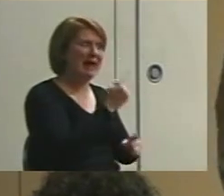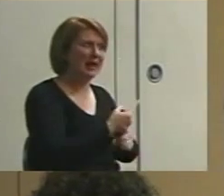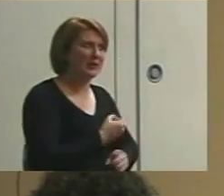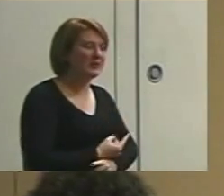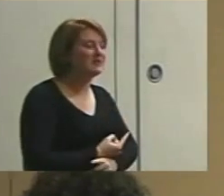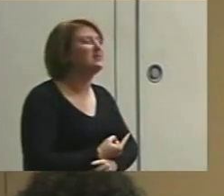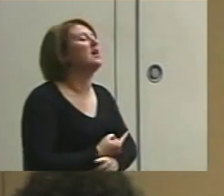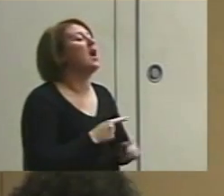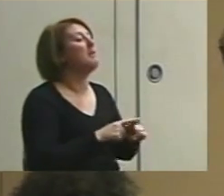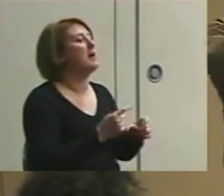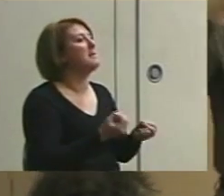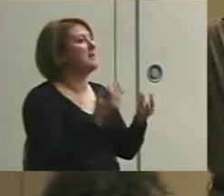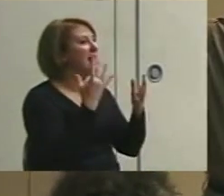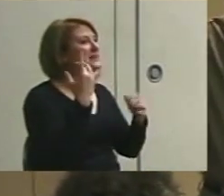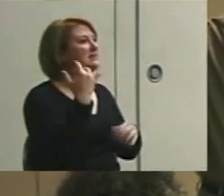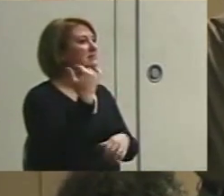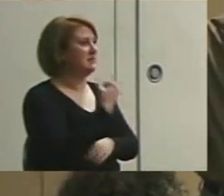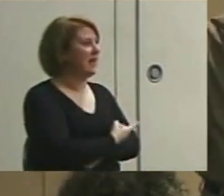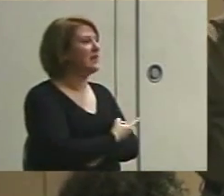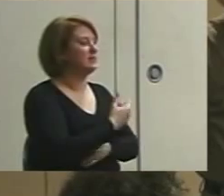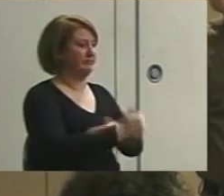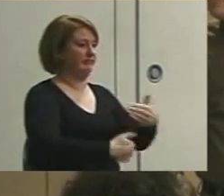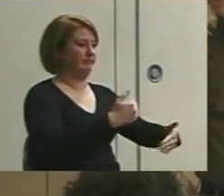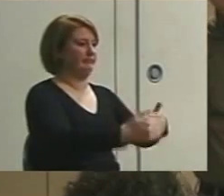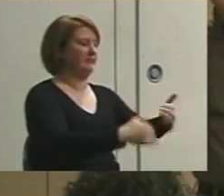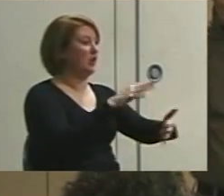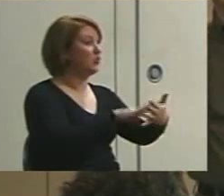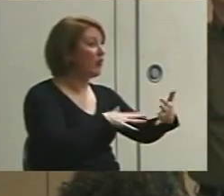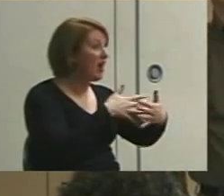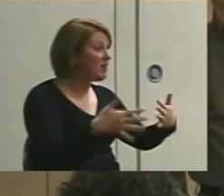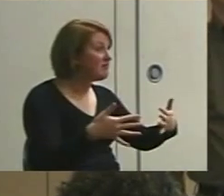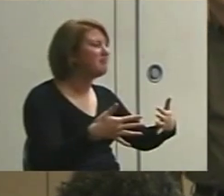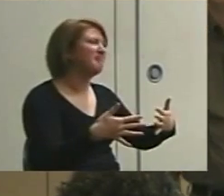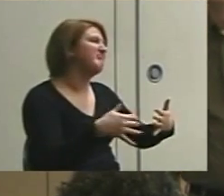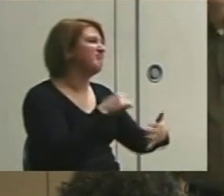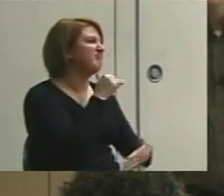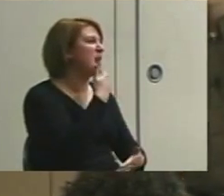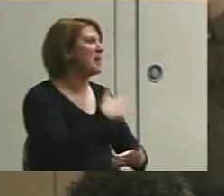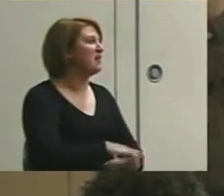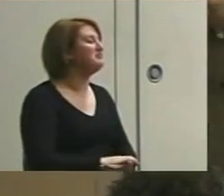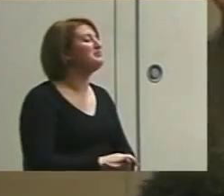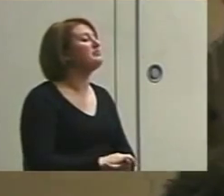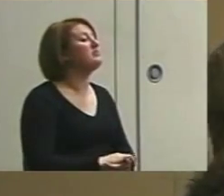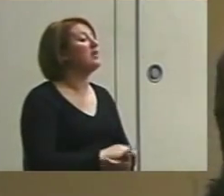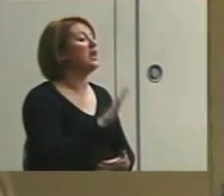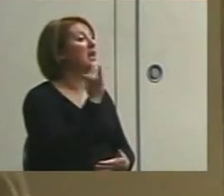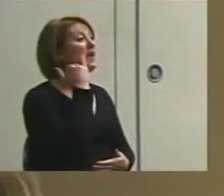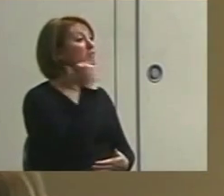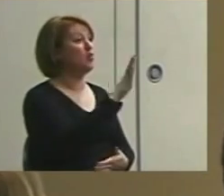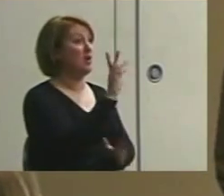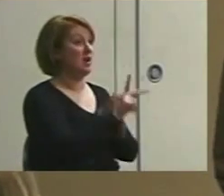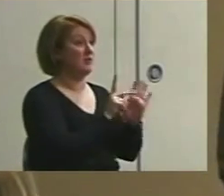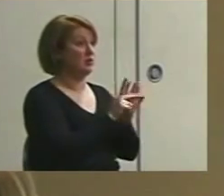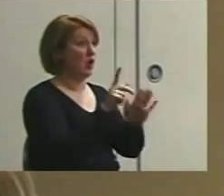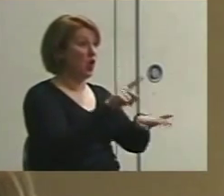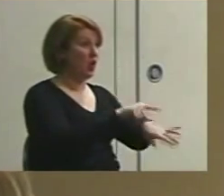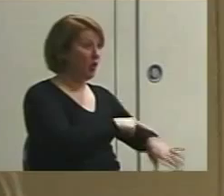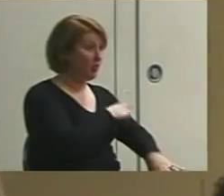But multiple days over time being graphed, not bad. If your intervals are really long,